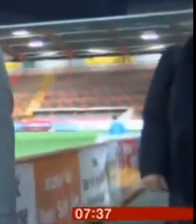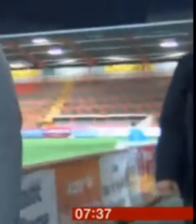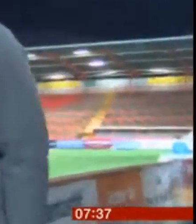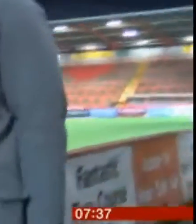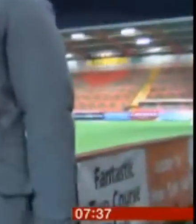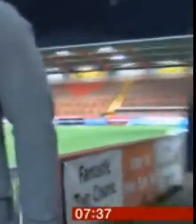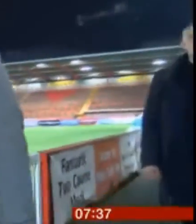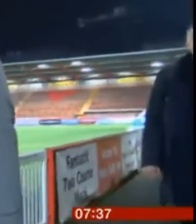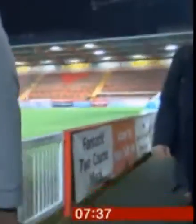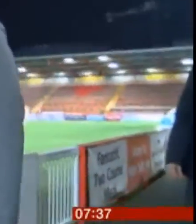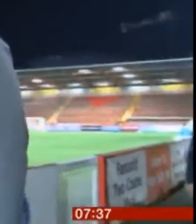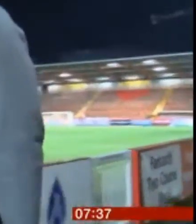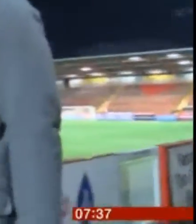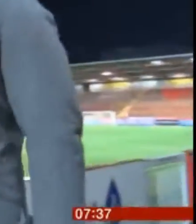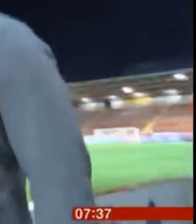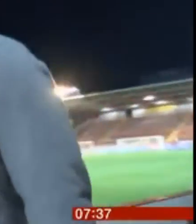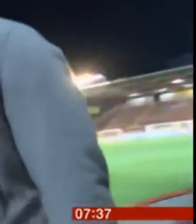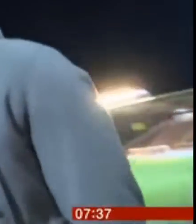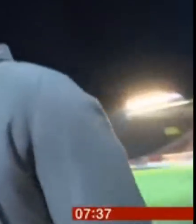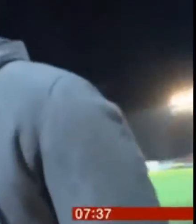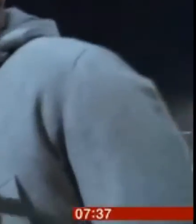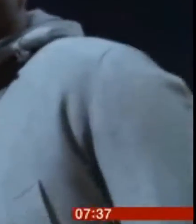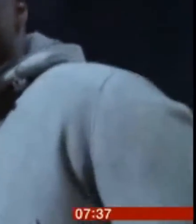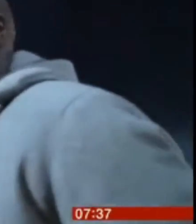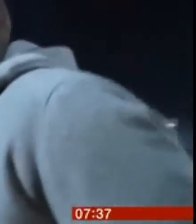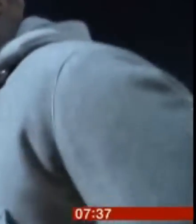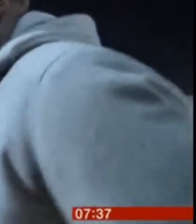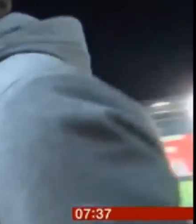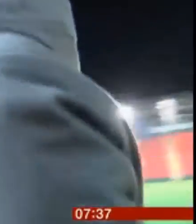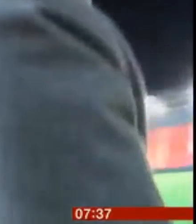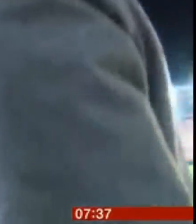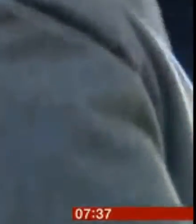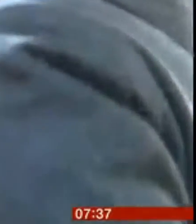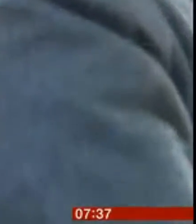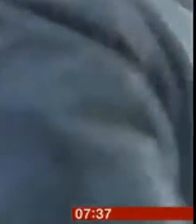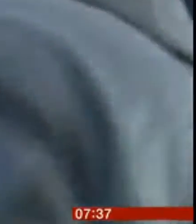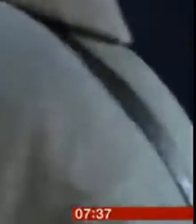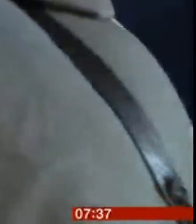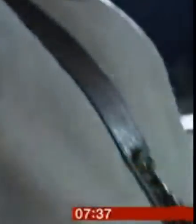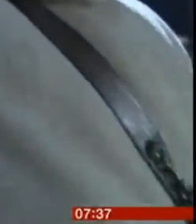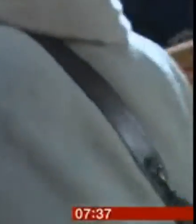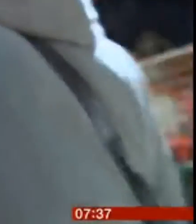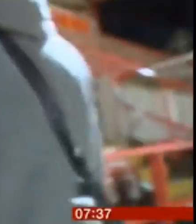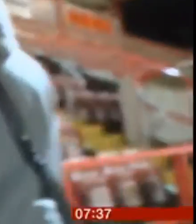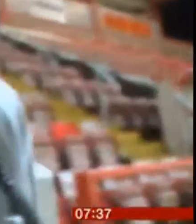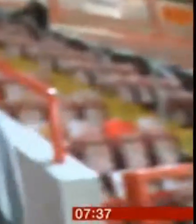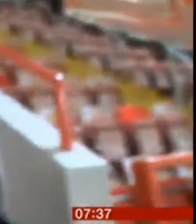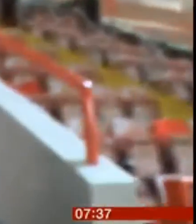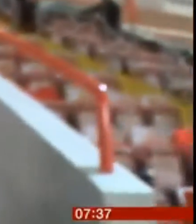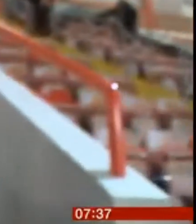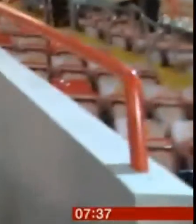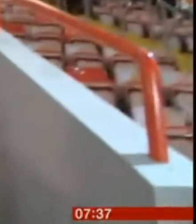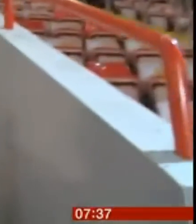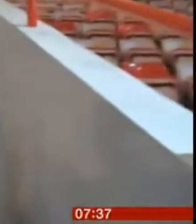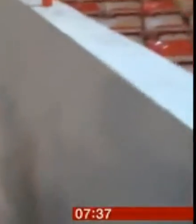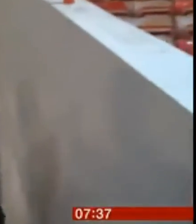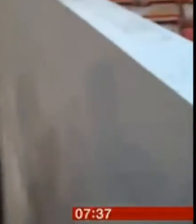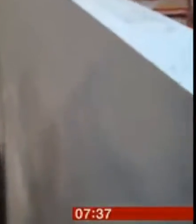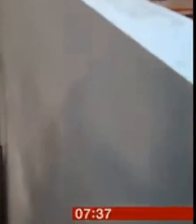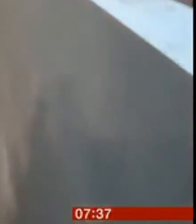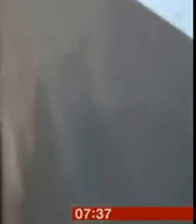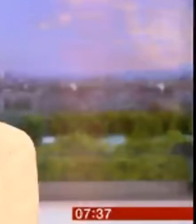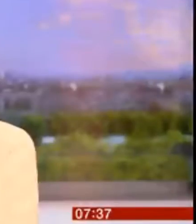He's there to see them beat Exeter last night. He's previously complained that his managerial career has been hampered by a lack of opportunity for black